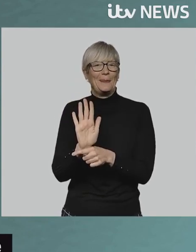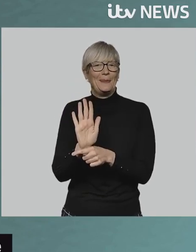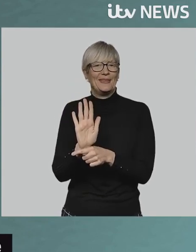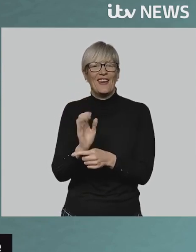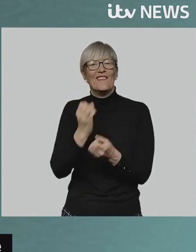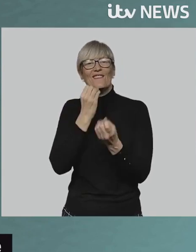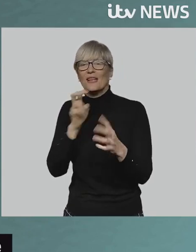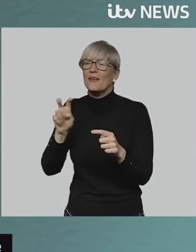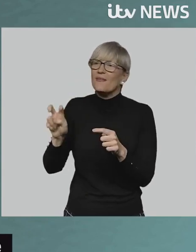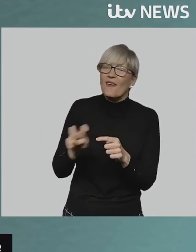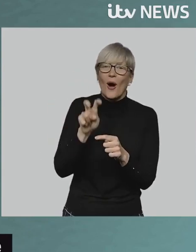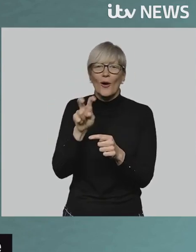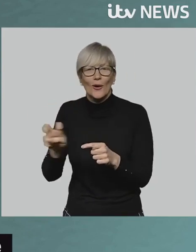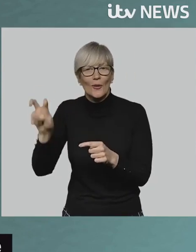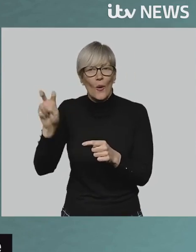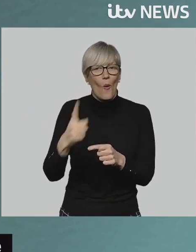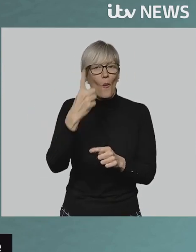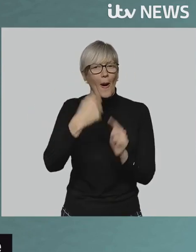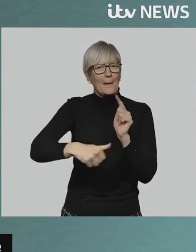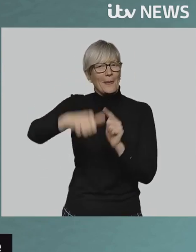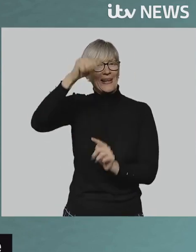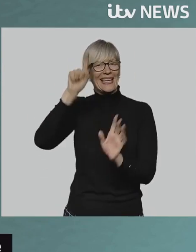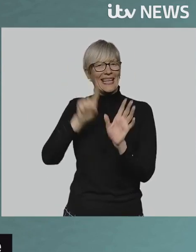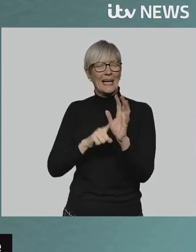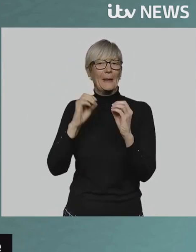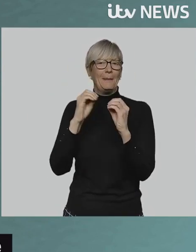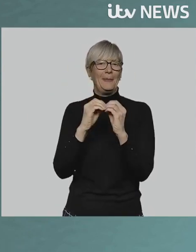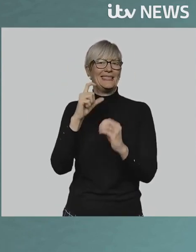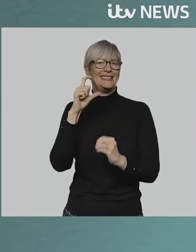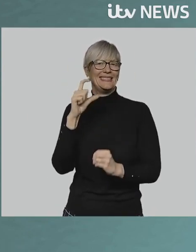Fantastic Voyage and One Million Years B.C.